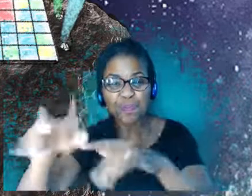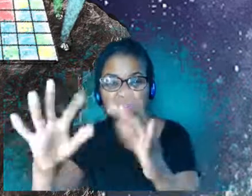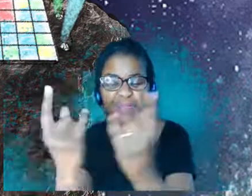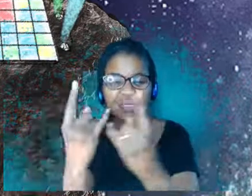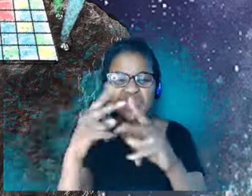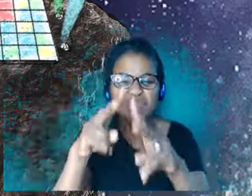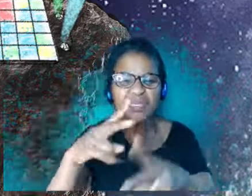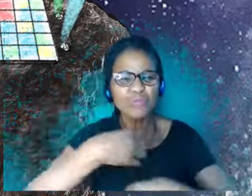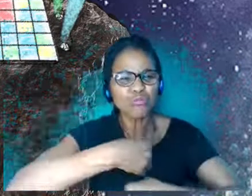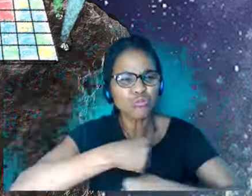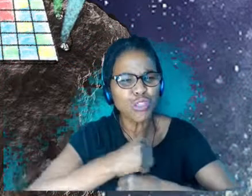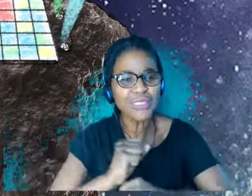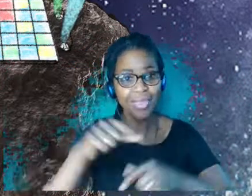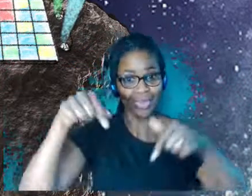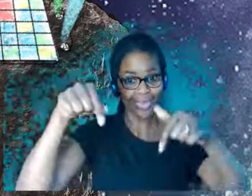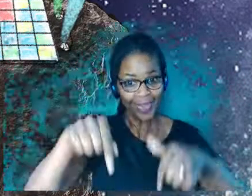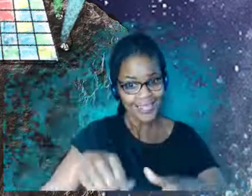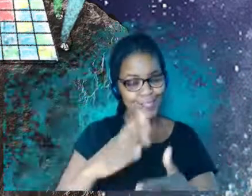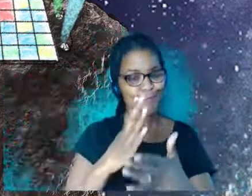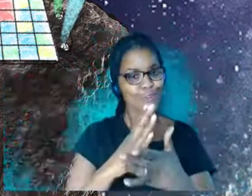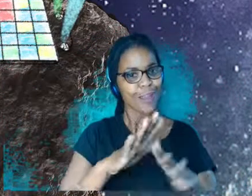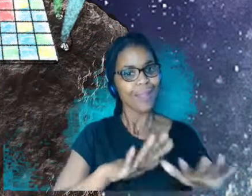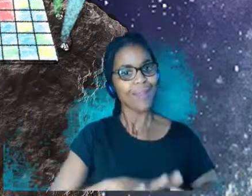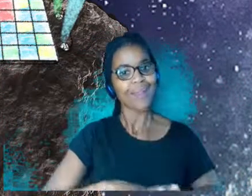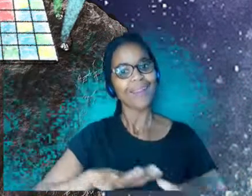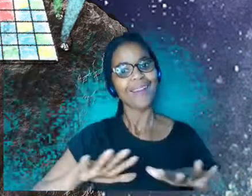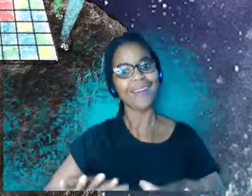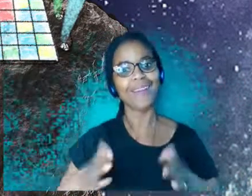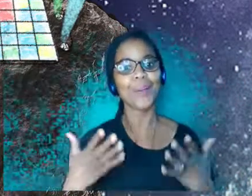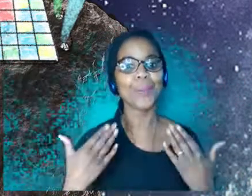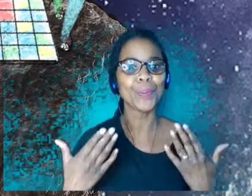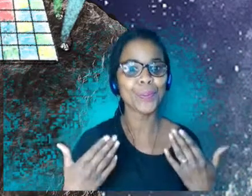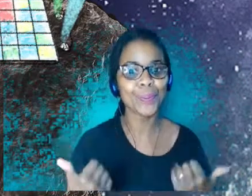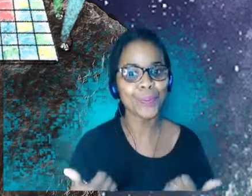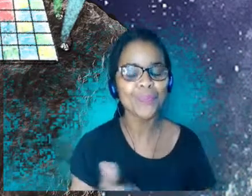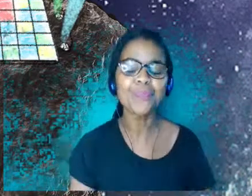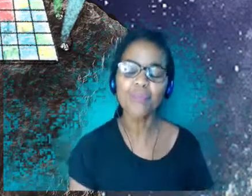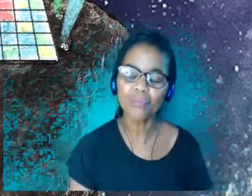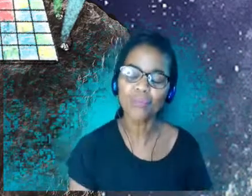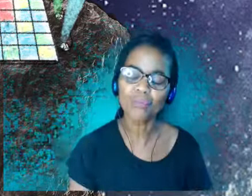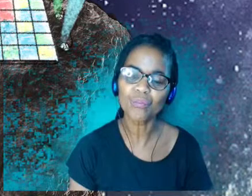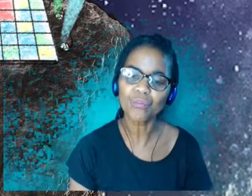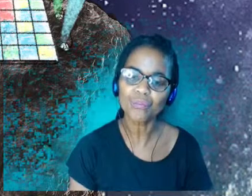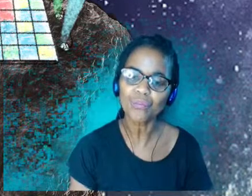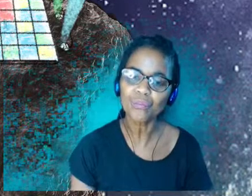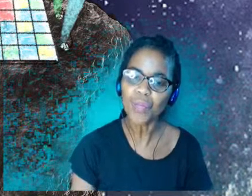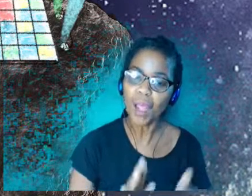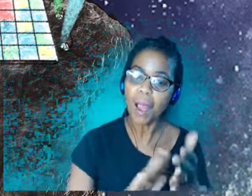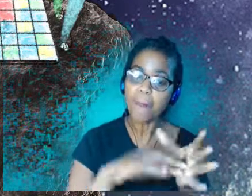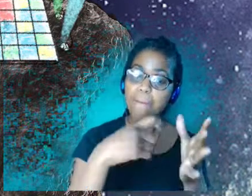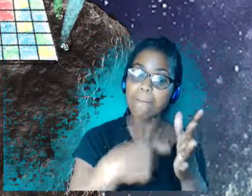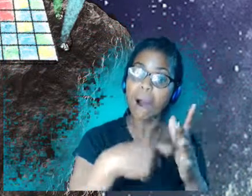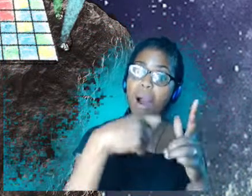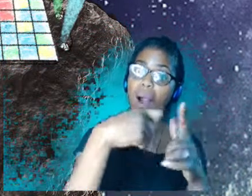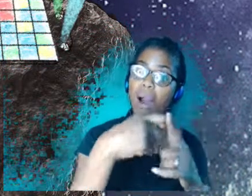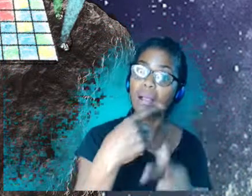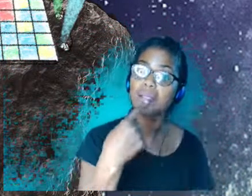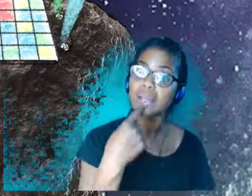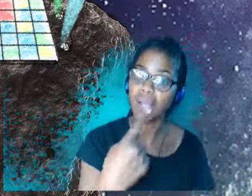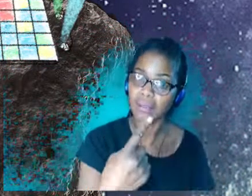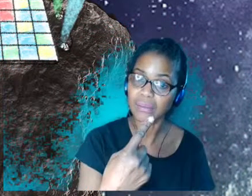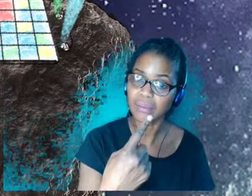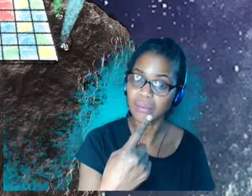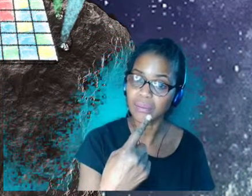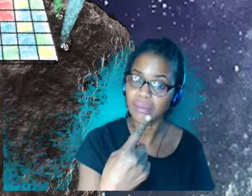So there's one from Mark, Mark saying, which other virtual worlds hosting live content has inspired you along the way?